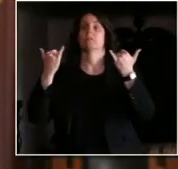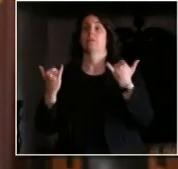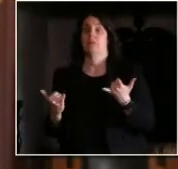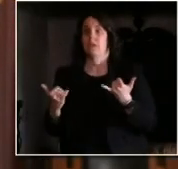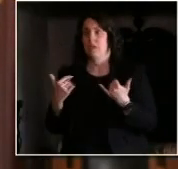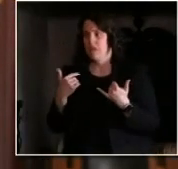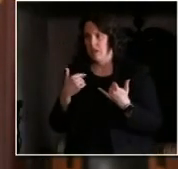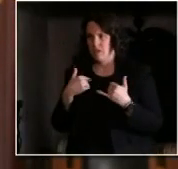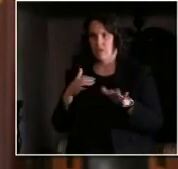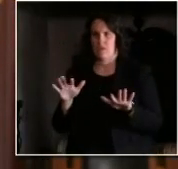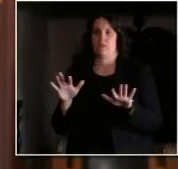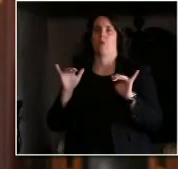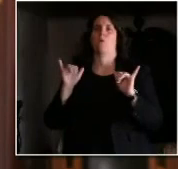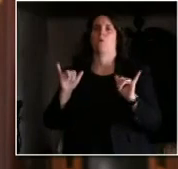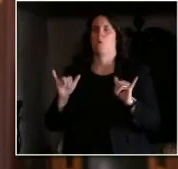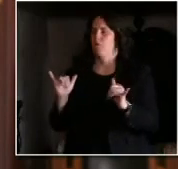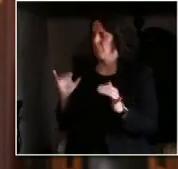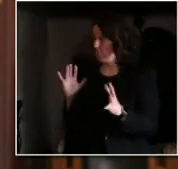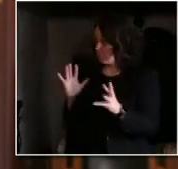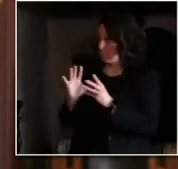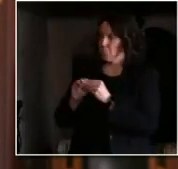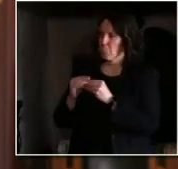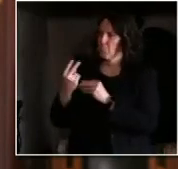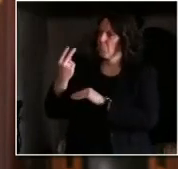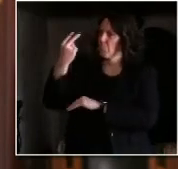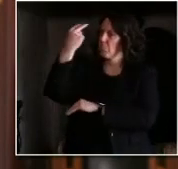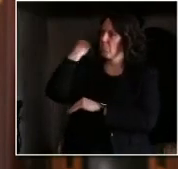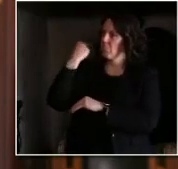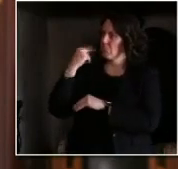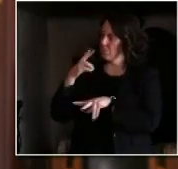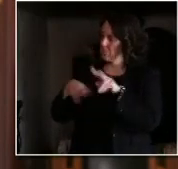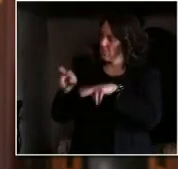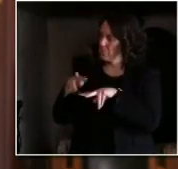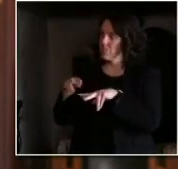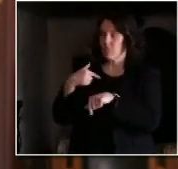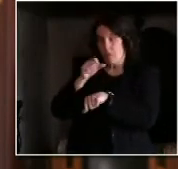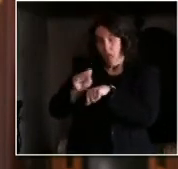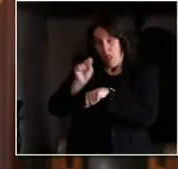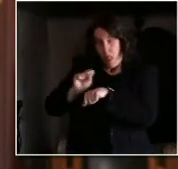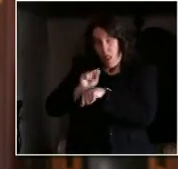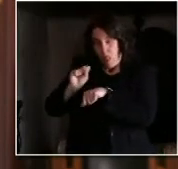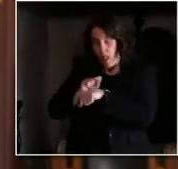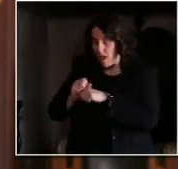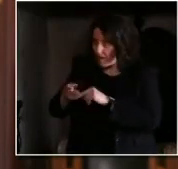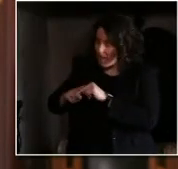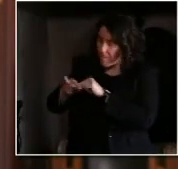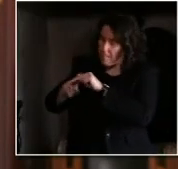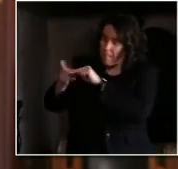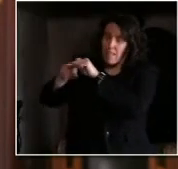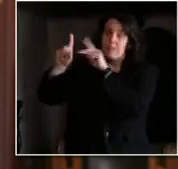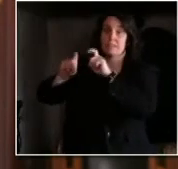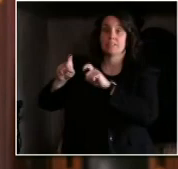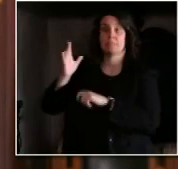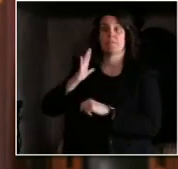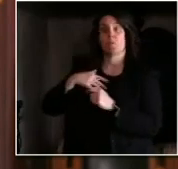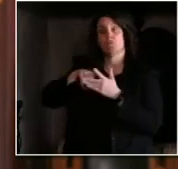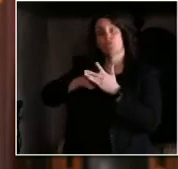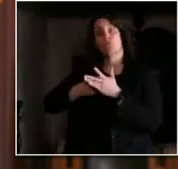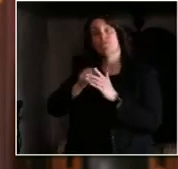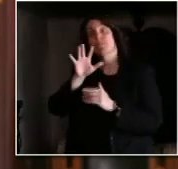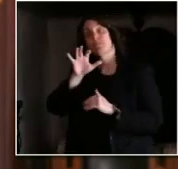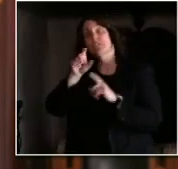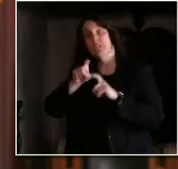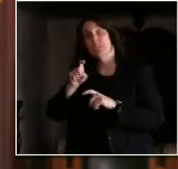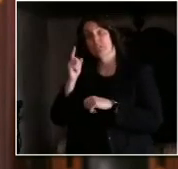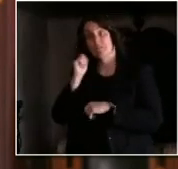over the last month expanded our testing capacity from about 500 tests a day to I think today's capacity was 7500